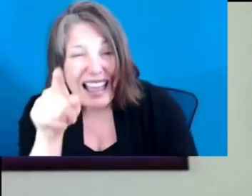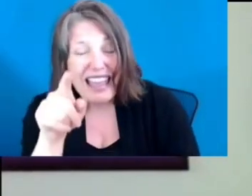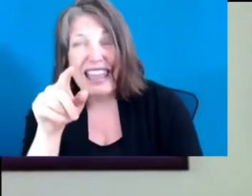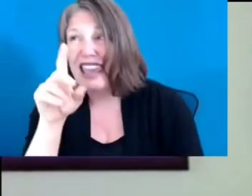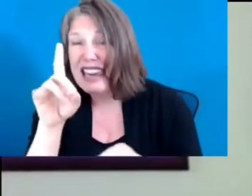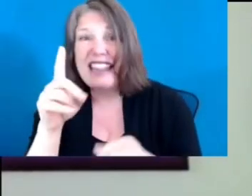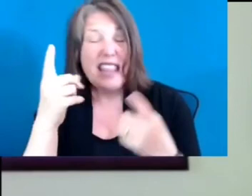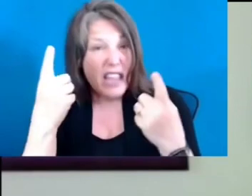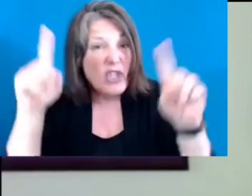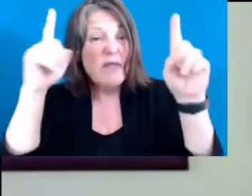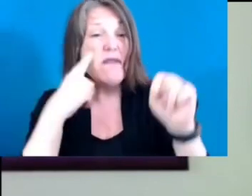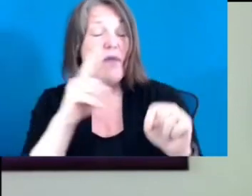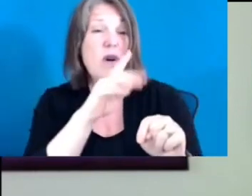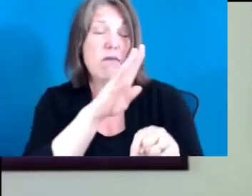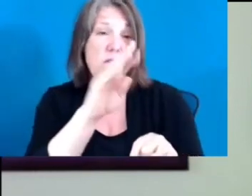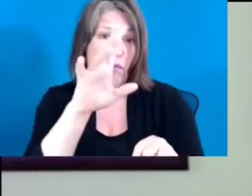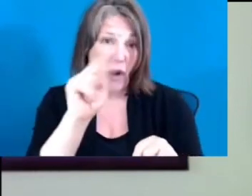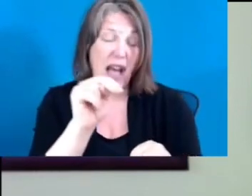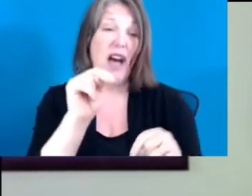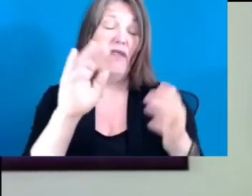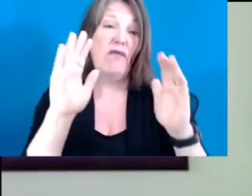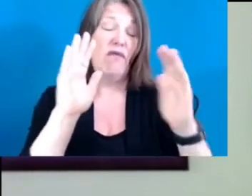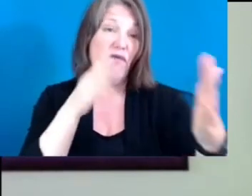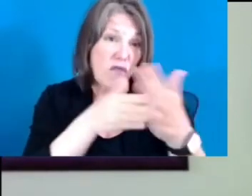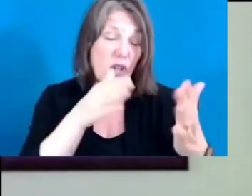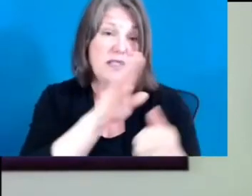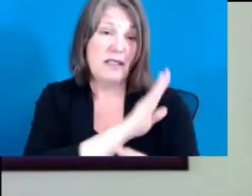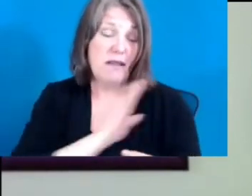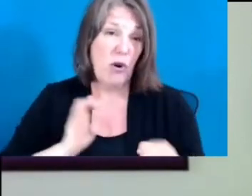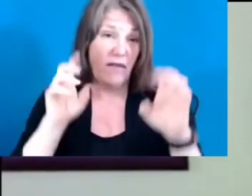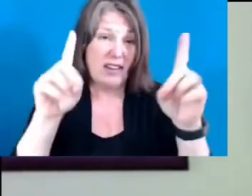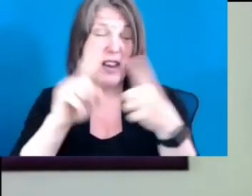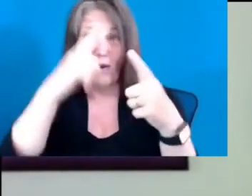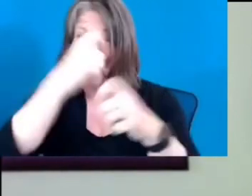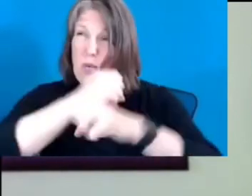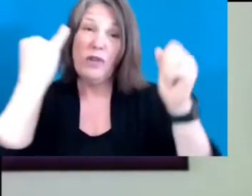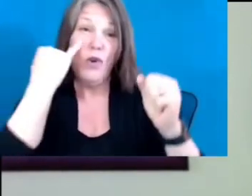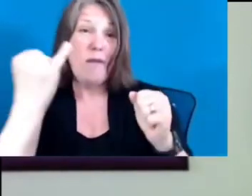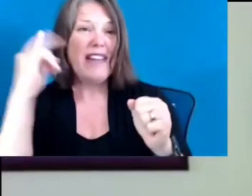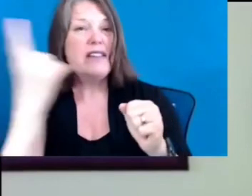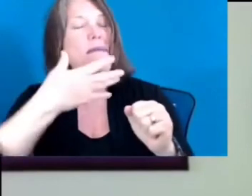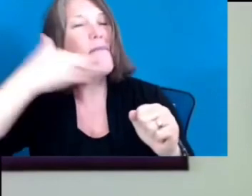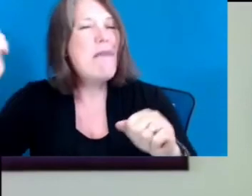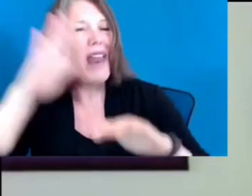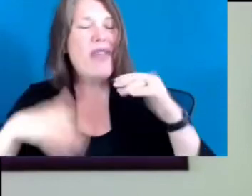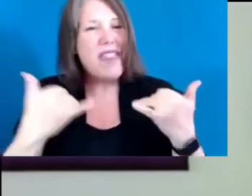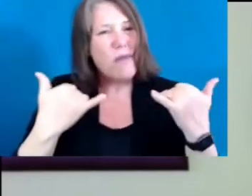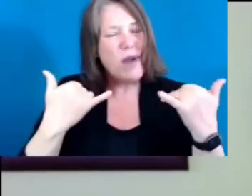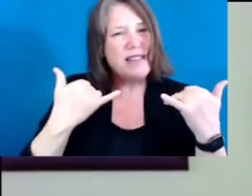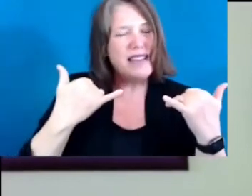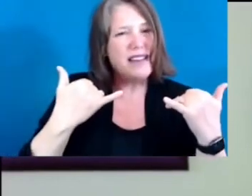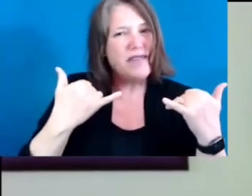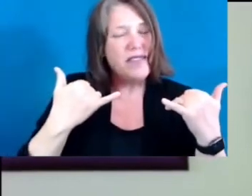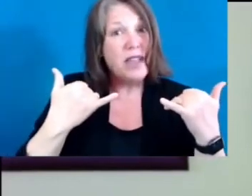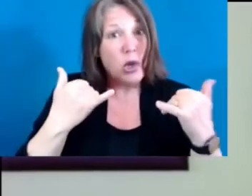to imagine something better than the present, to resist the acquiescence, passivity, fear, and accommodation